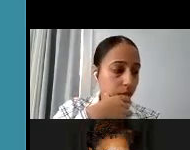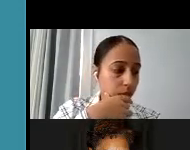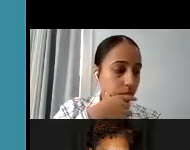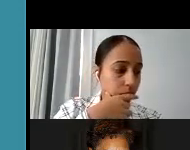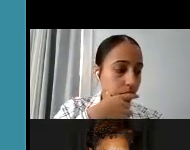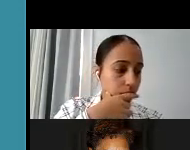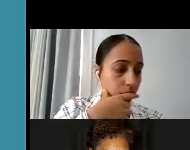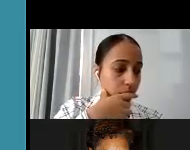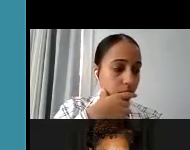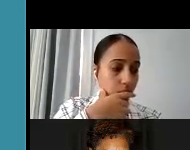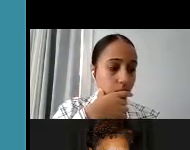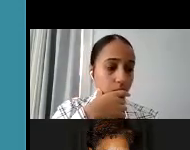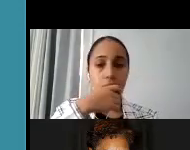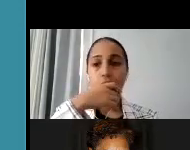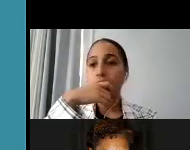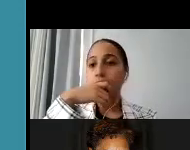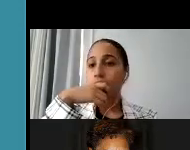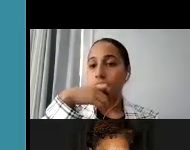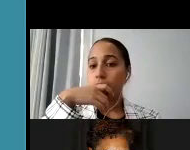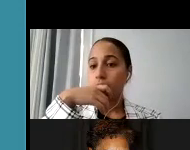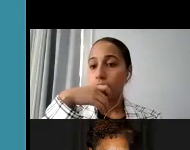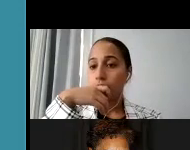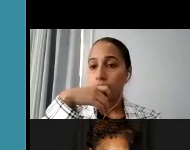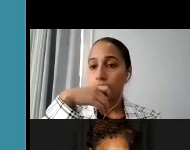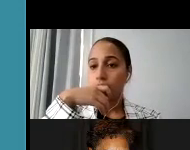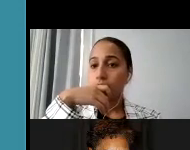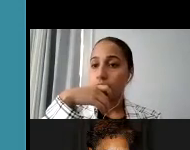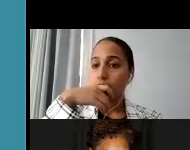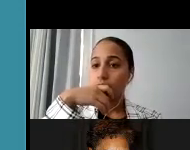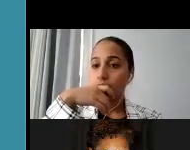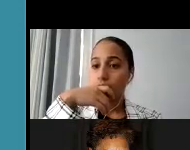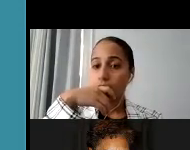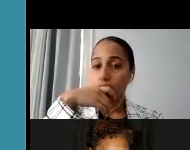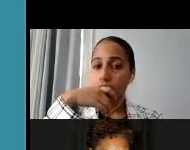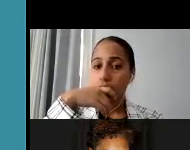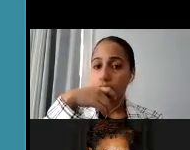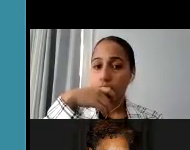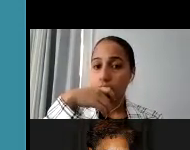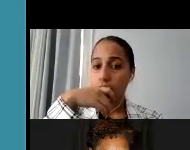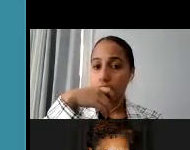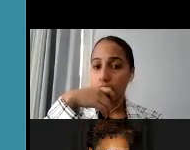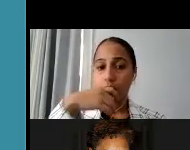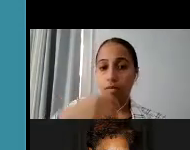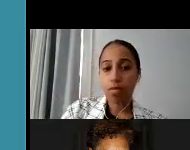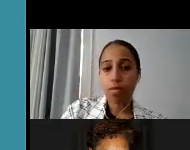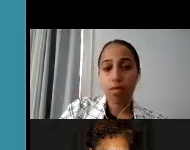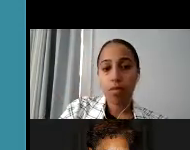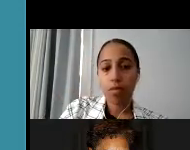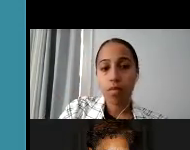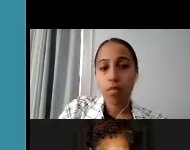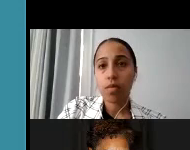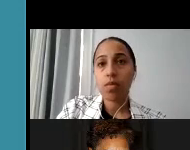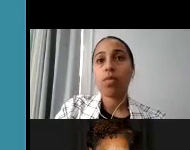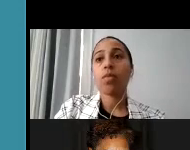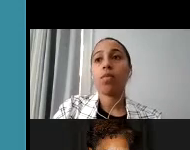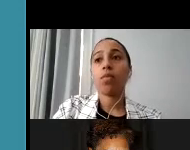comprise 40% or more of the population. And the annual median household income. And the town